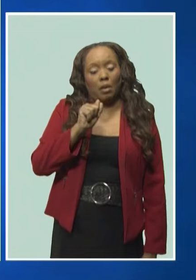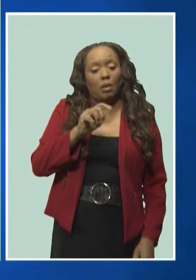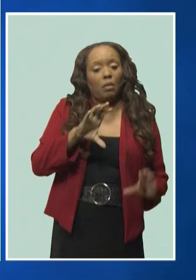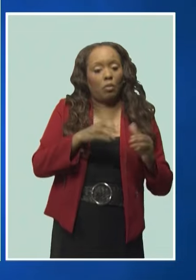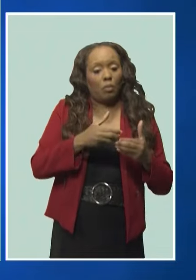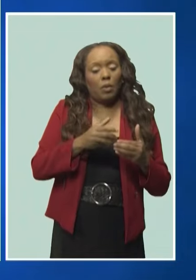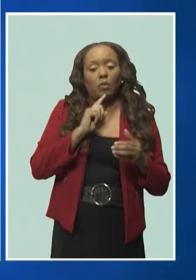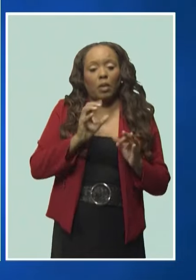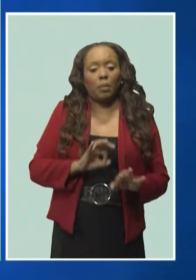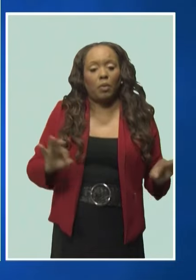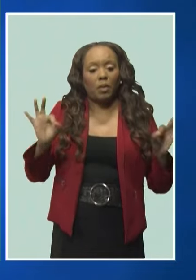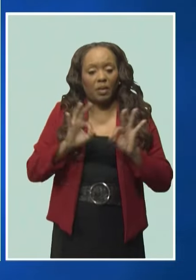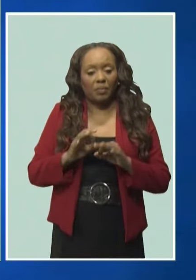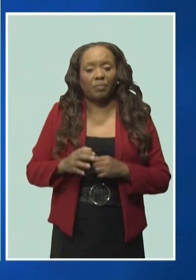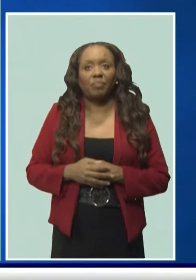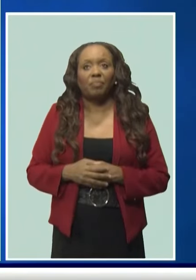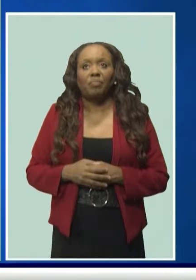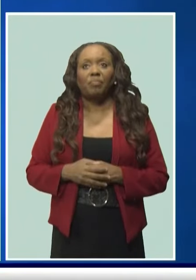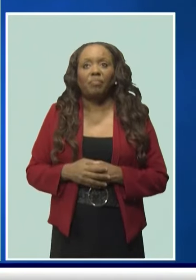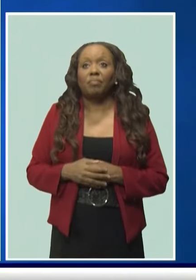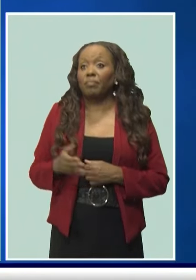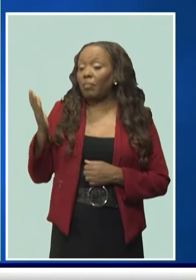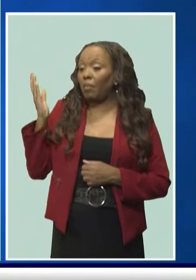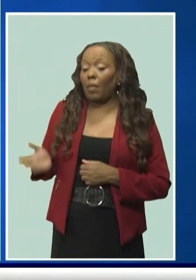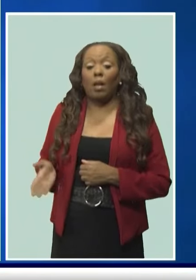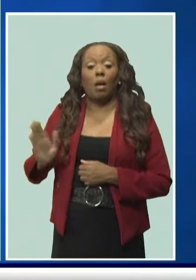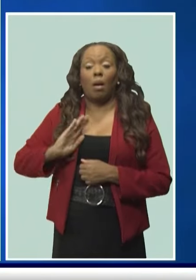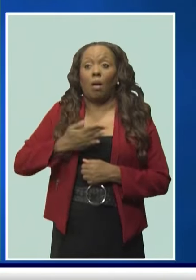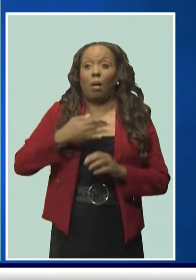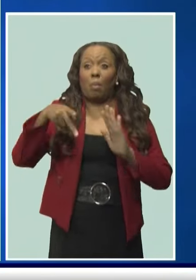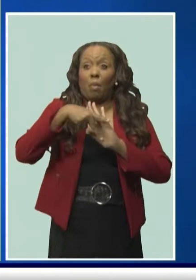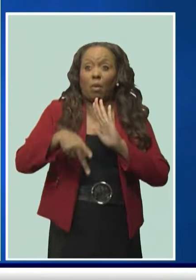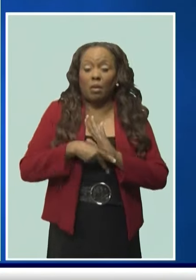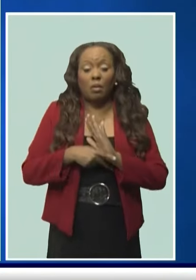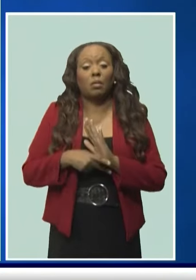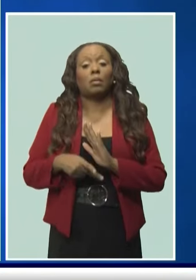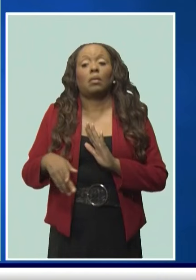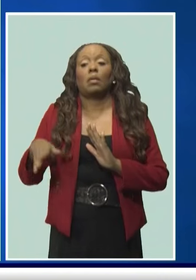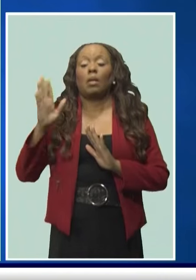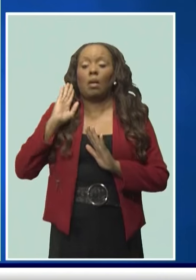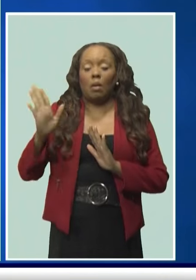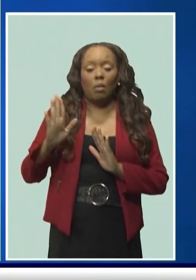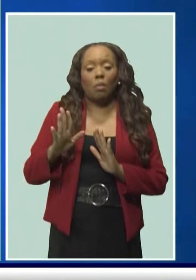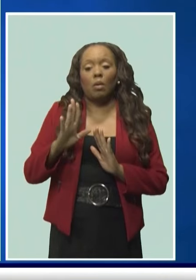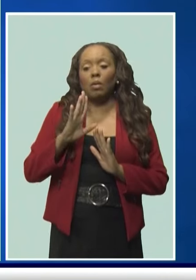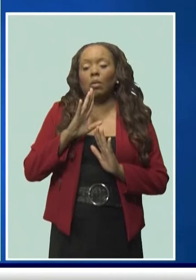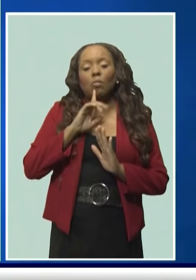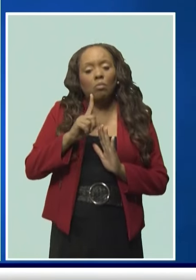policies as parties that will inform our policies as governments.